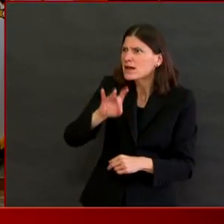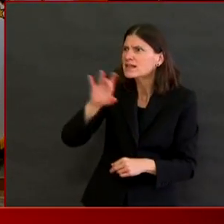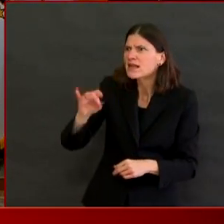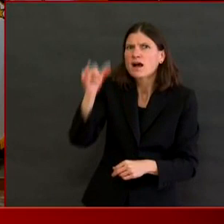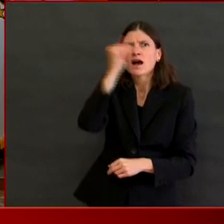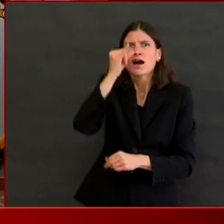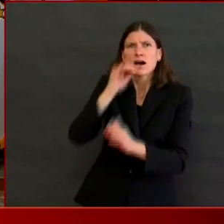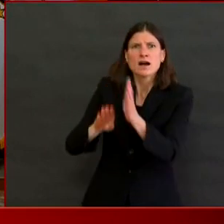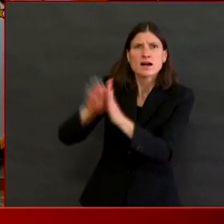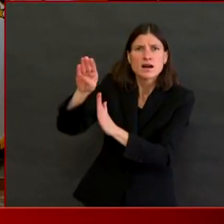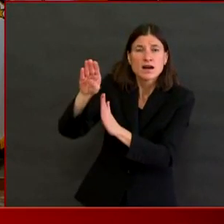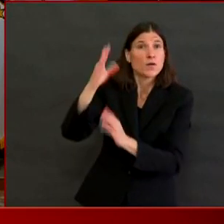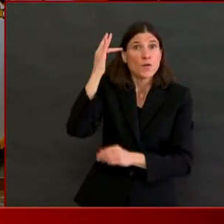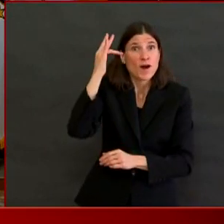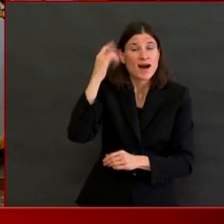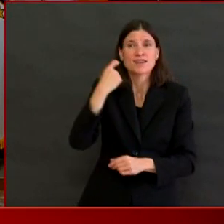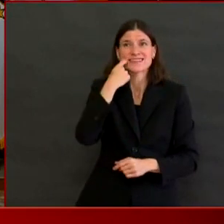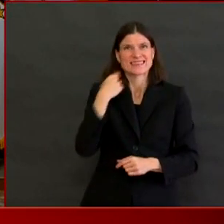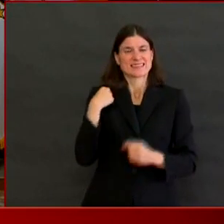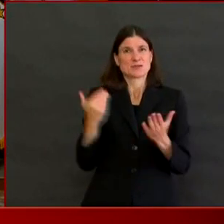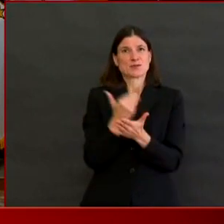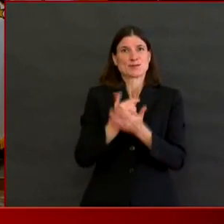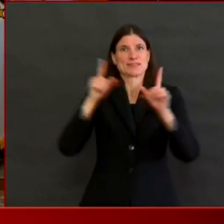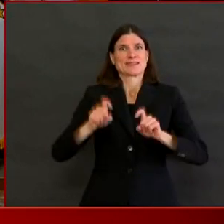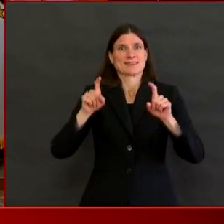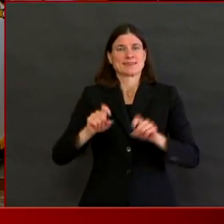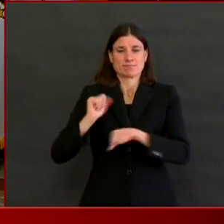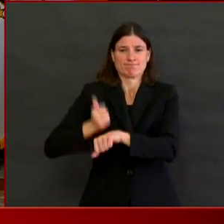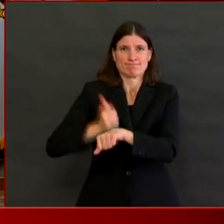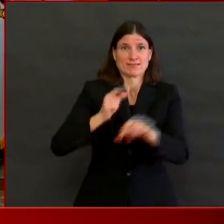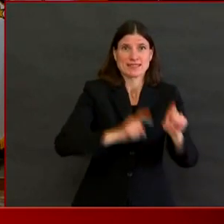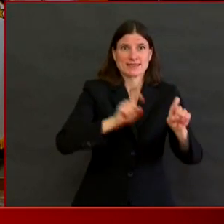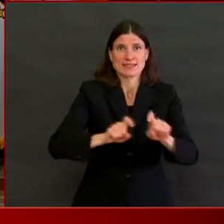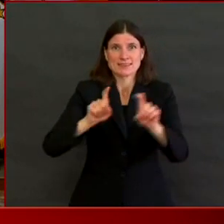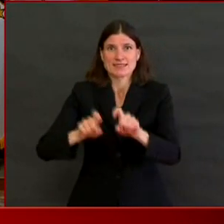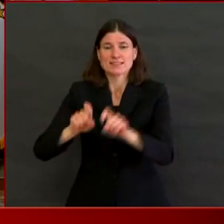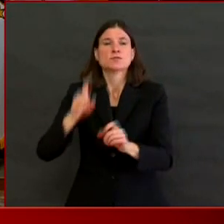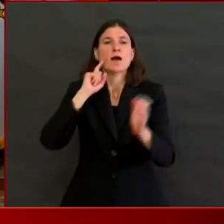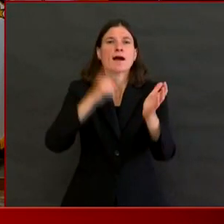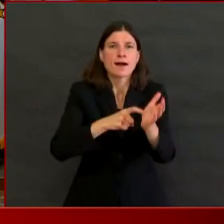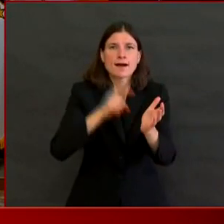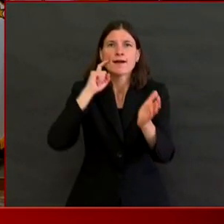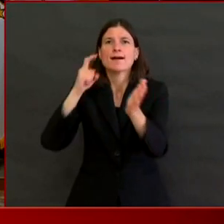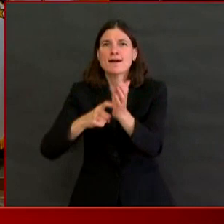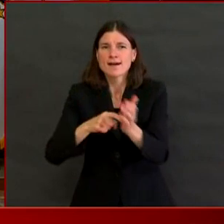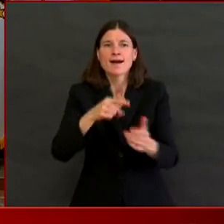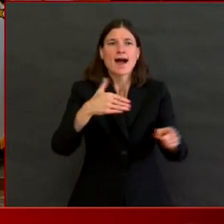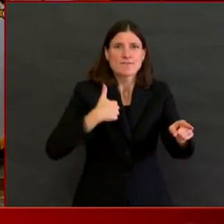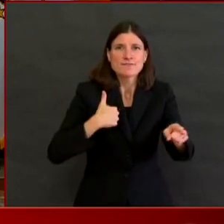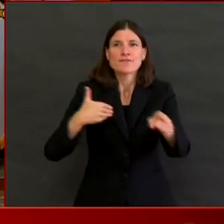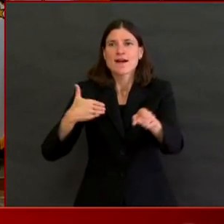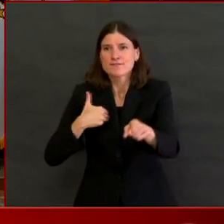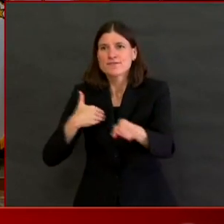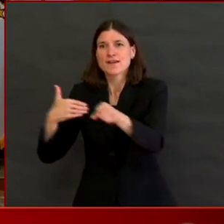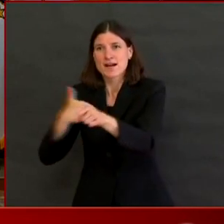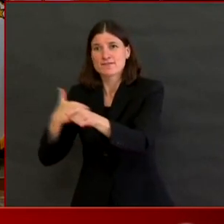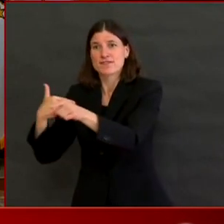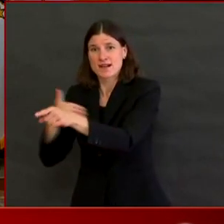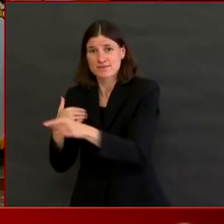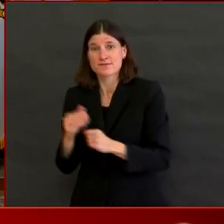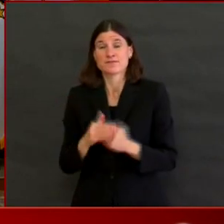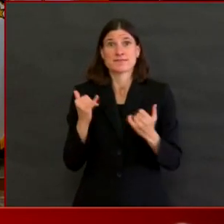accomplishing. This brings our total to 2,015 cases.